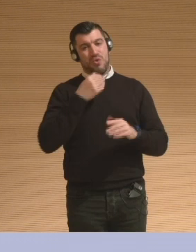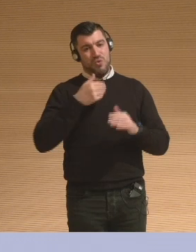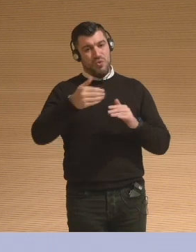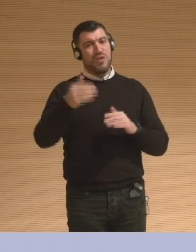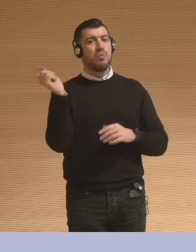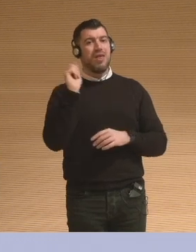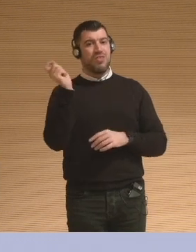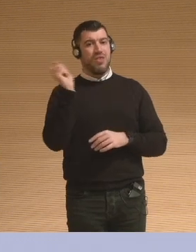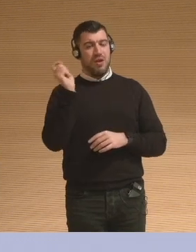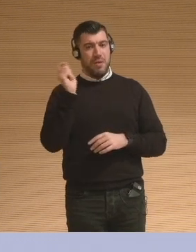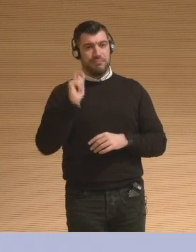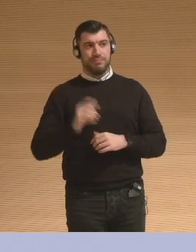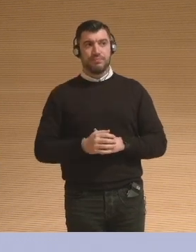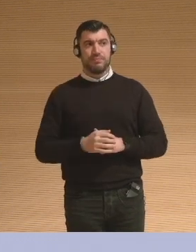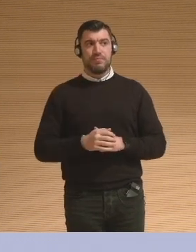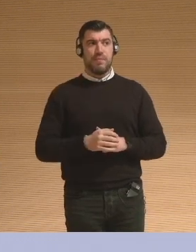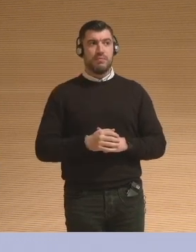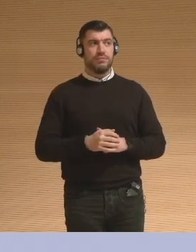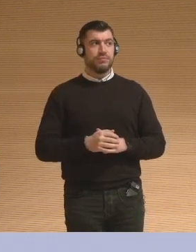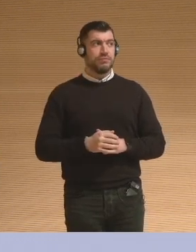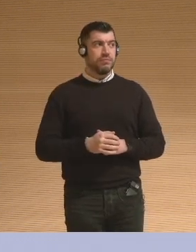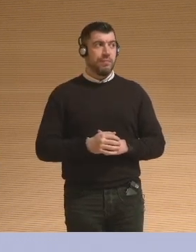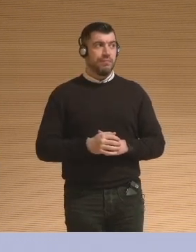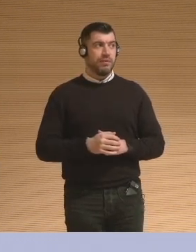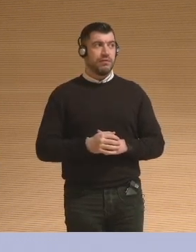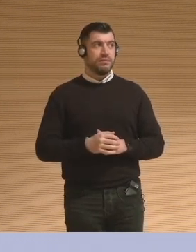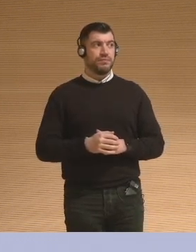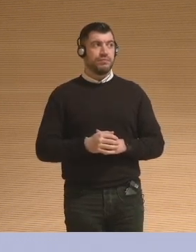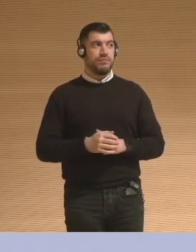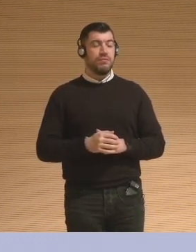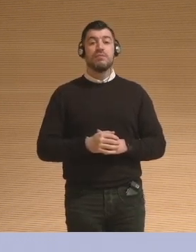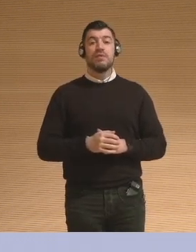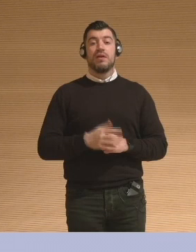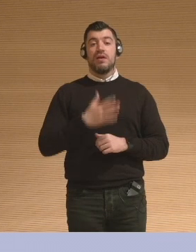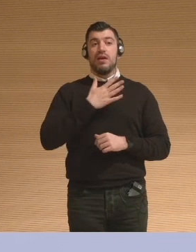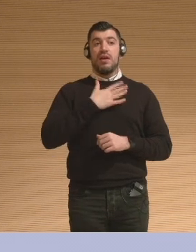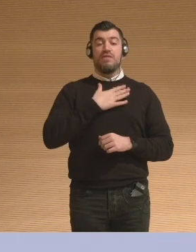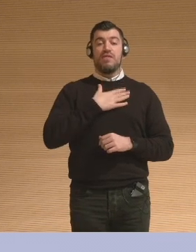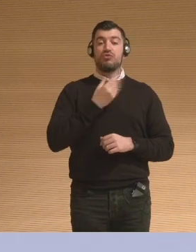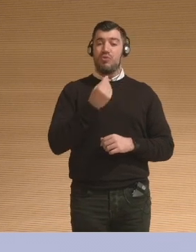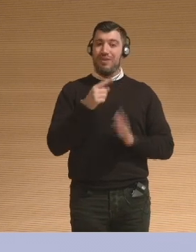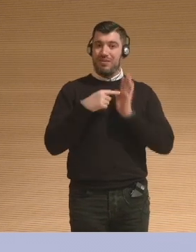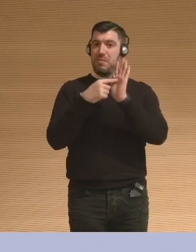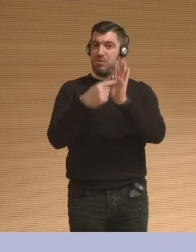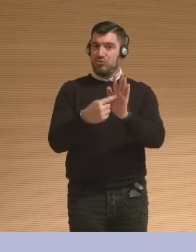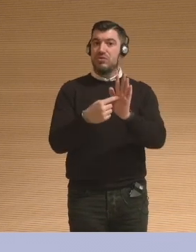name is Daria Koskoro. Thank you so much for this brilliant presentation. And my question is,